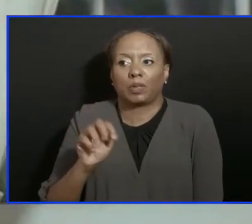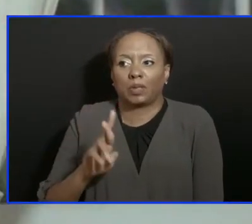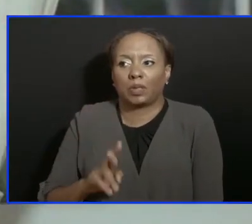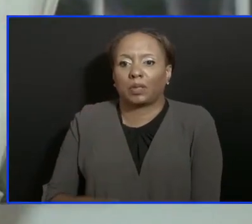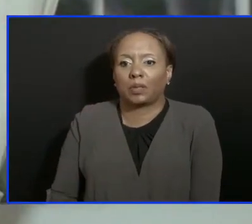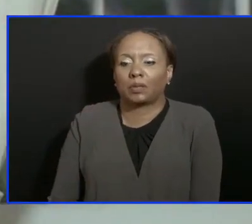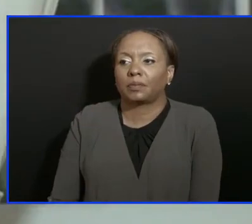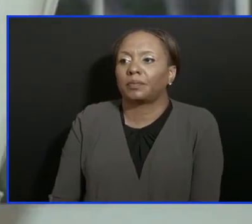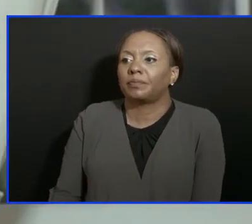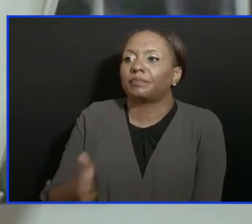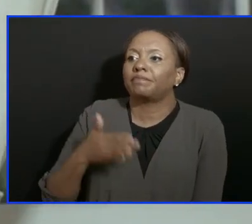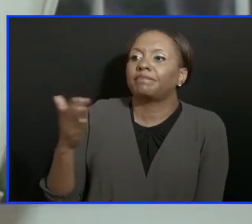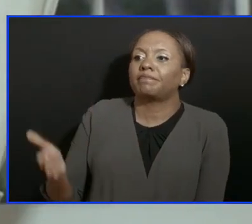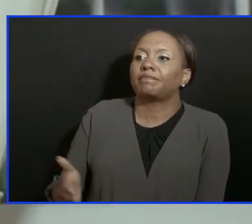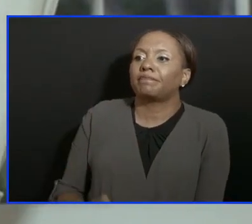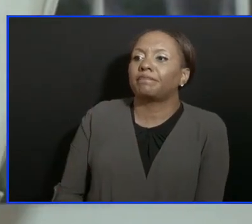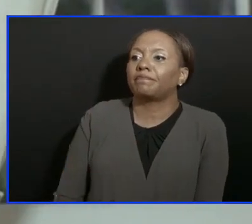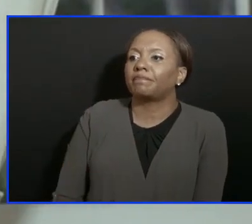Next question.